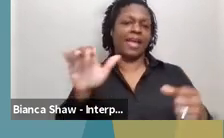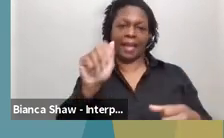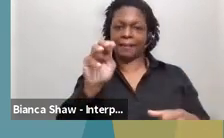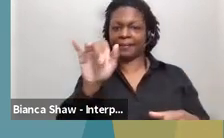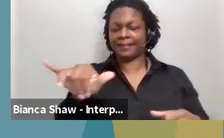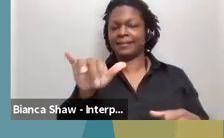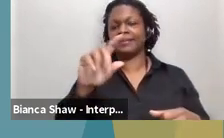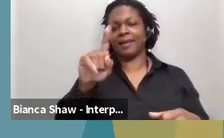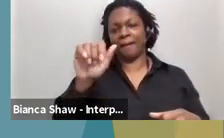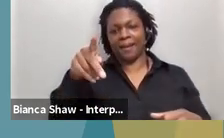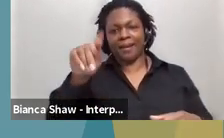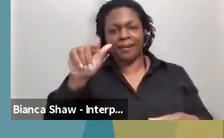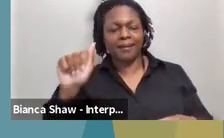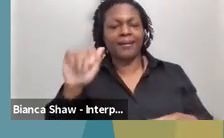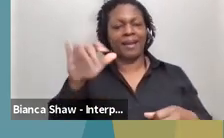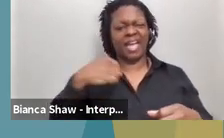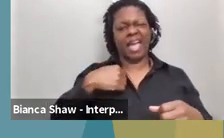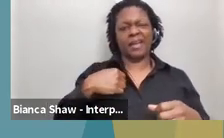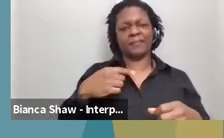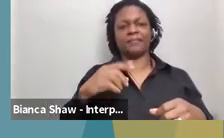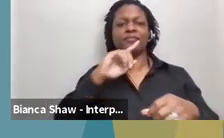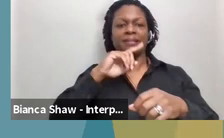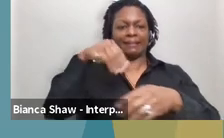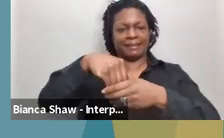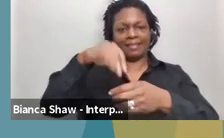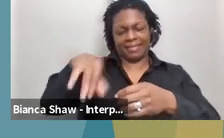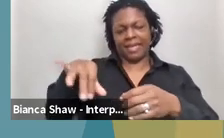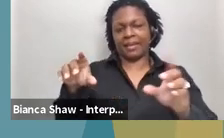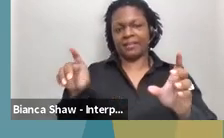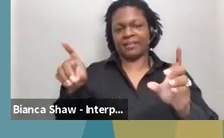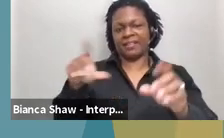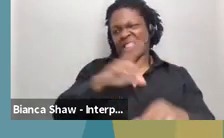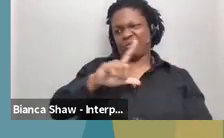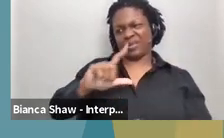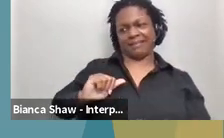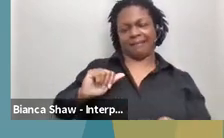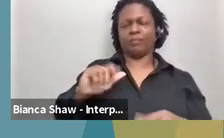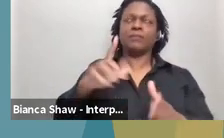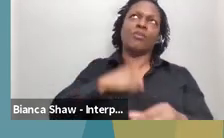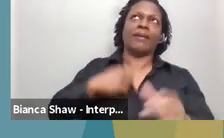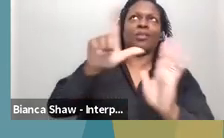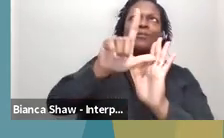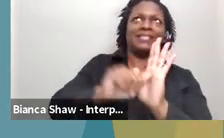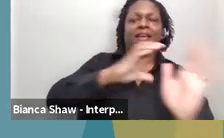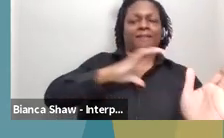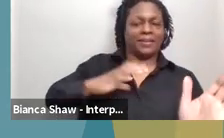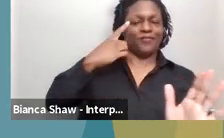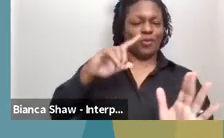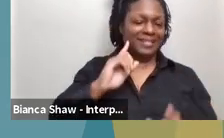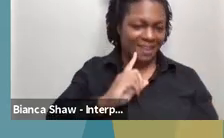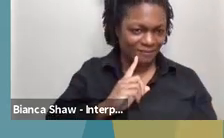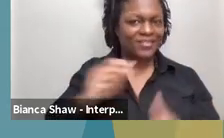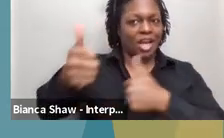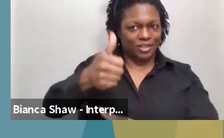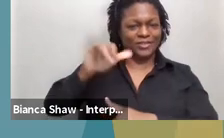Louisiana Commission for the Deaf, which is located within the Office of Public Health. So like Bambi said, it's a lot to try to navigate